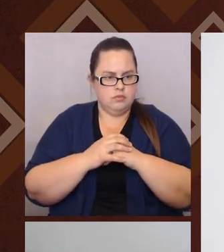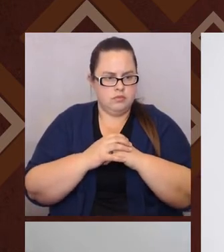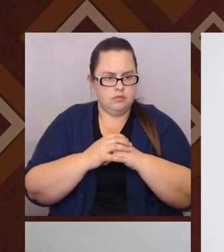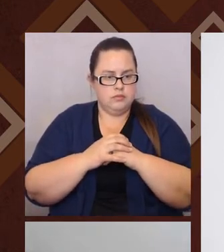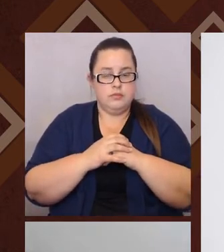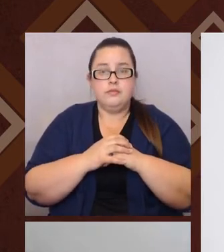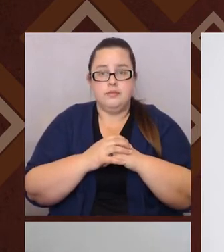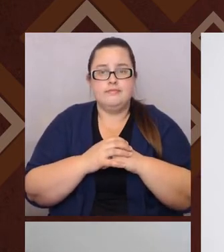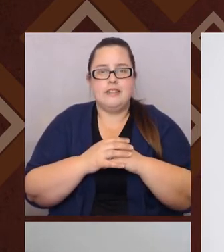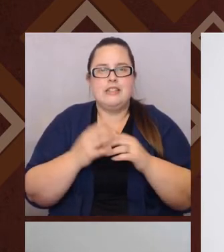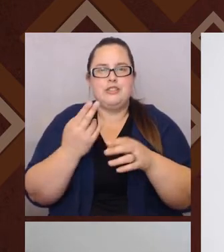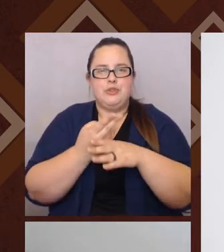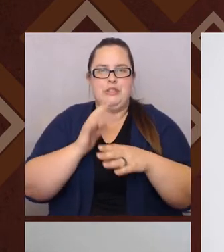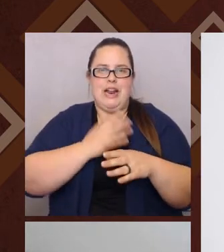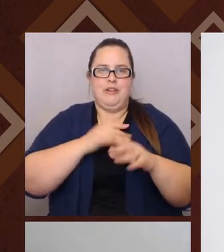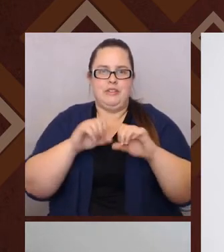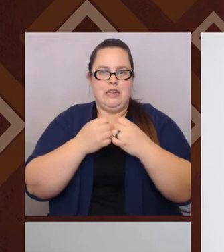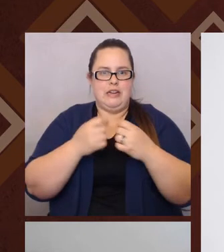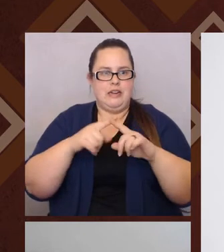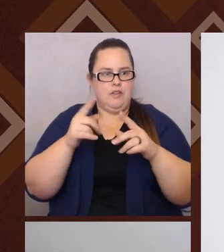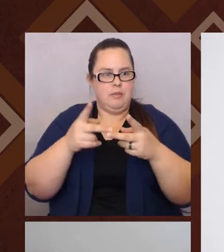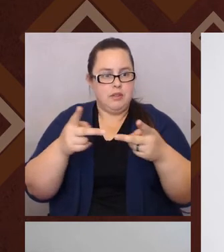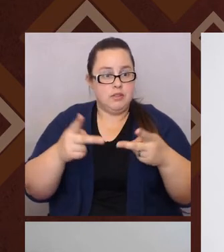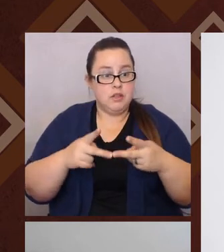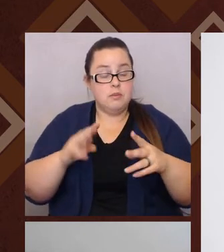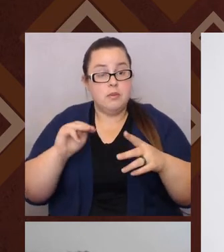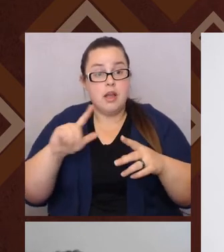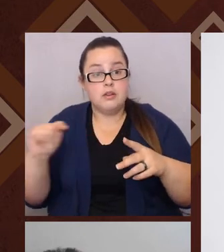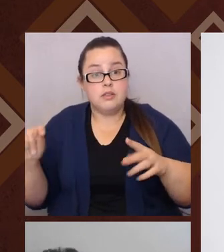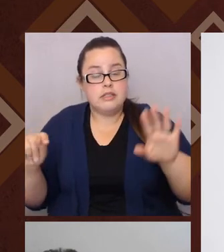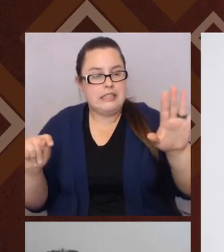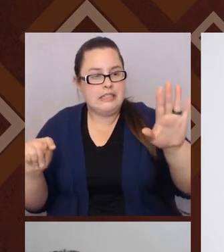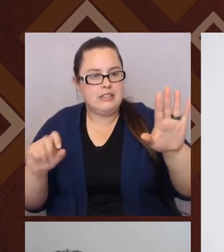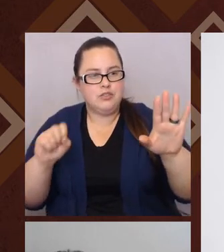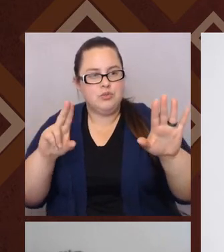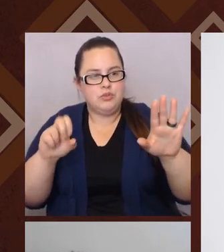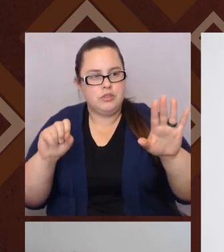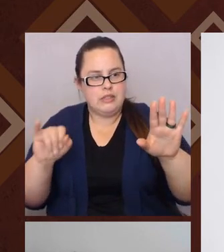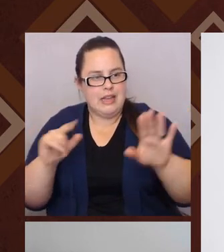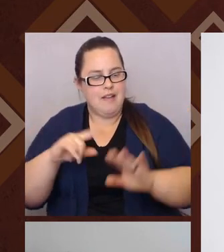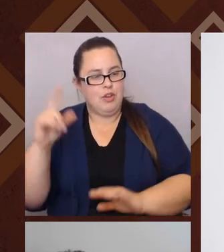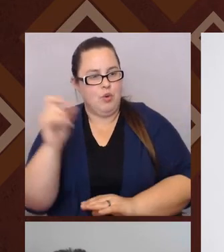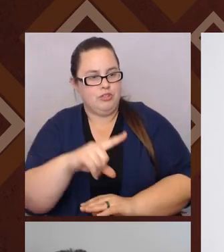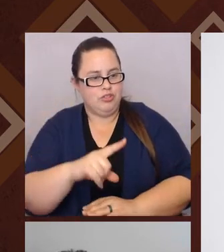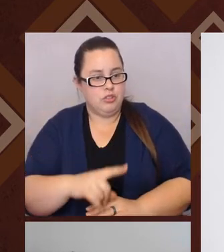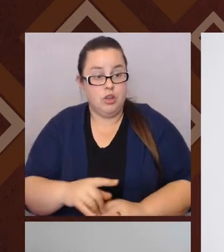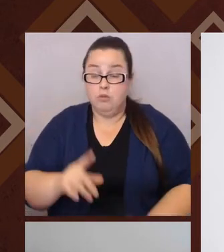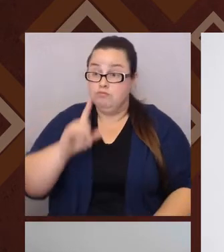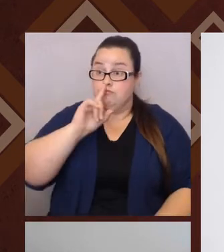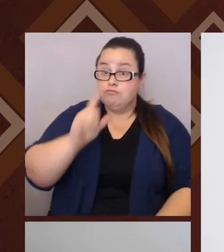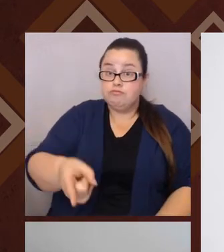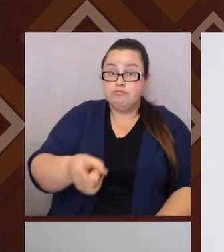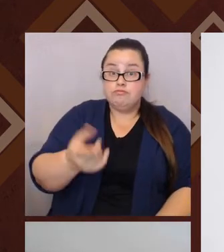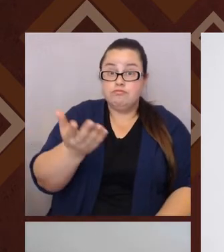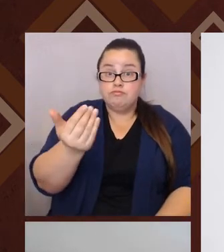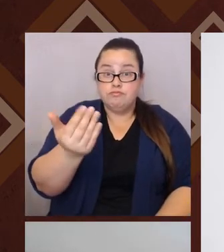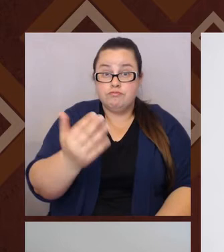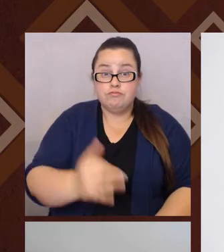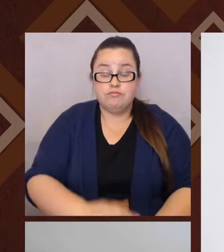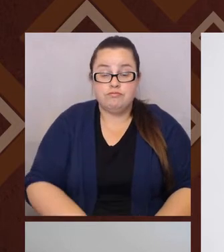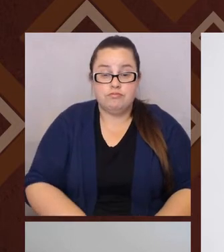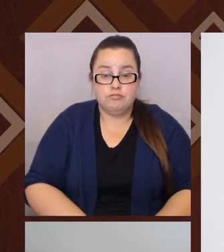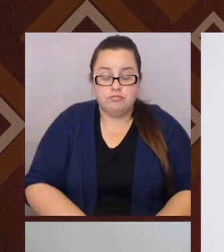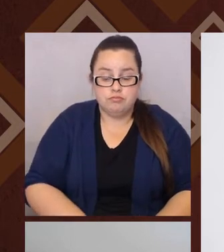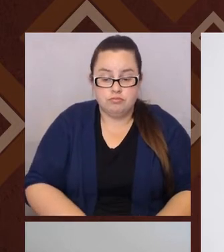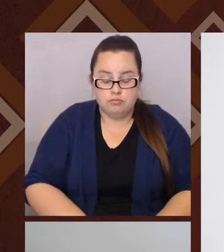excuse me, different places. So Hispanic, yes. Matt, it's Susie. We have, we have a question. Sure. Sure. Let's